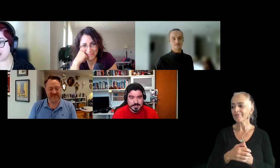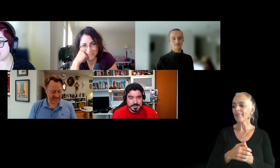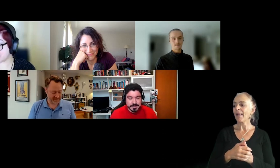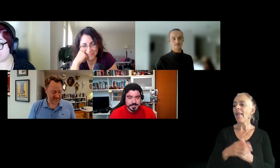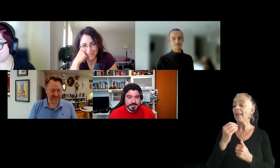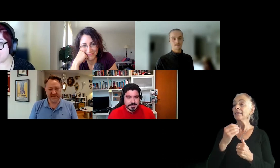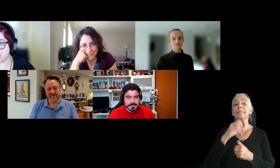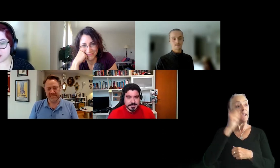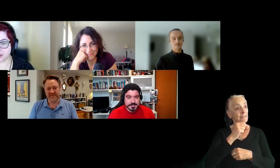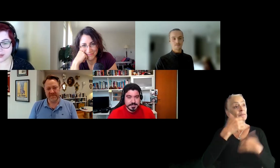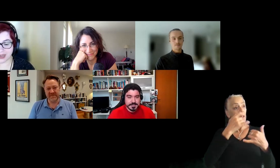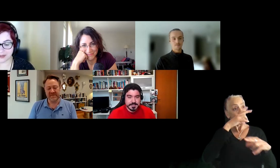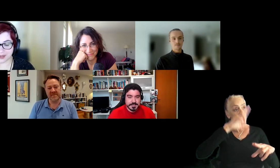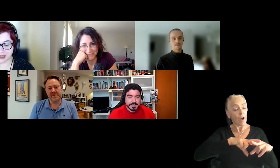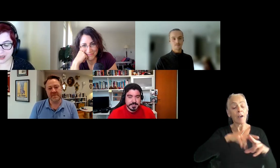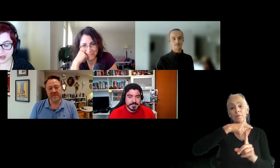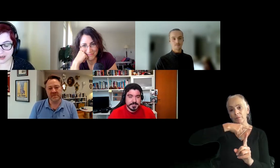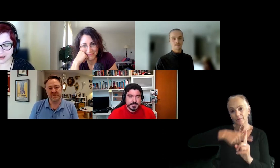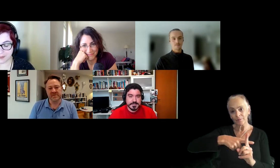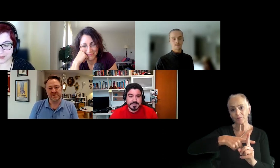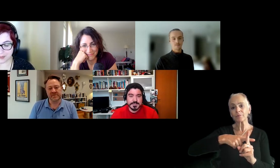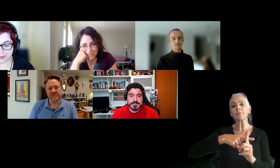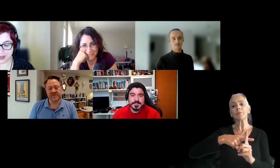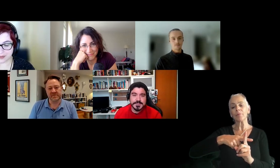for, it is playing for fun, but also having, uh,